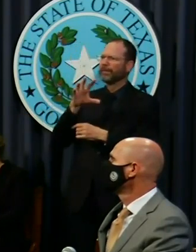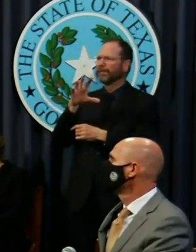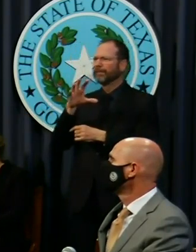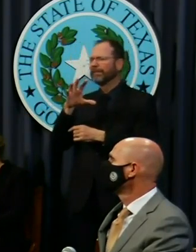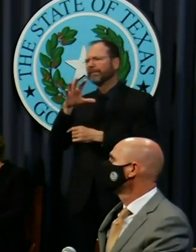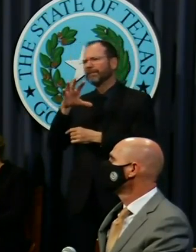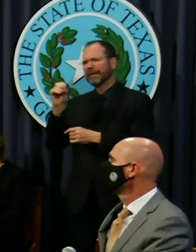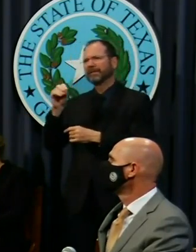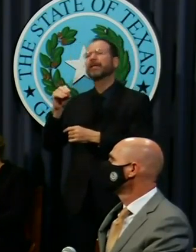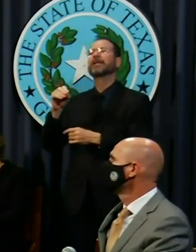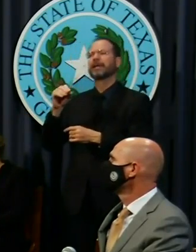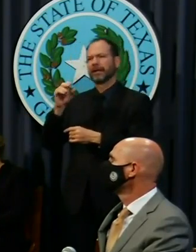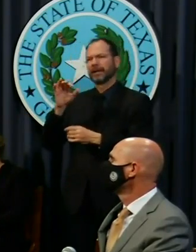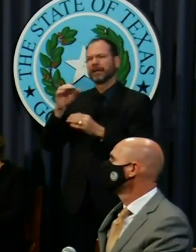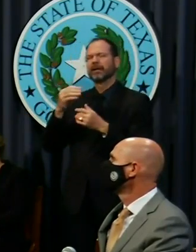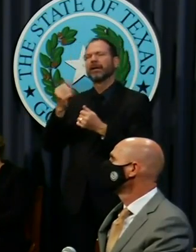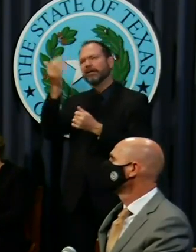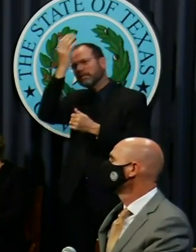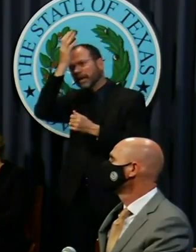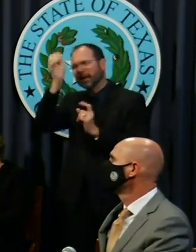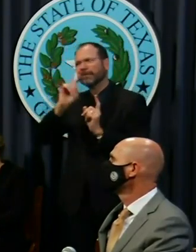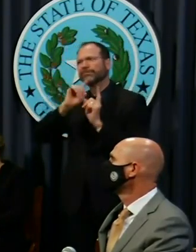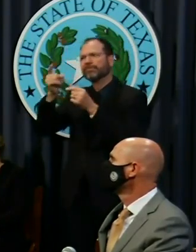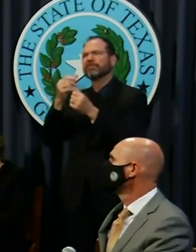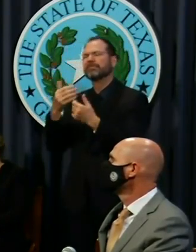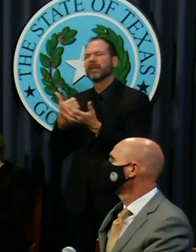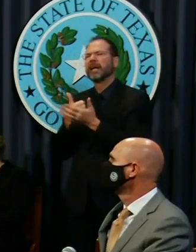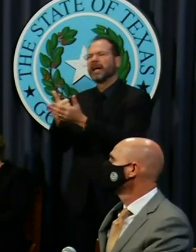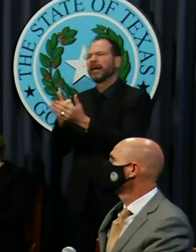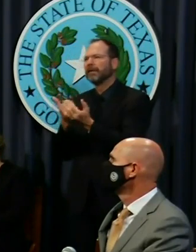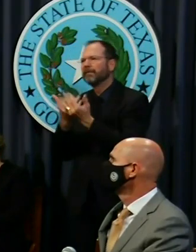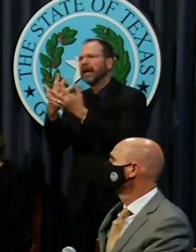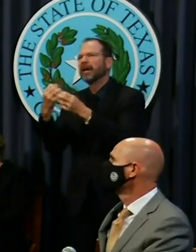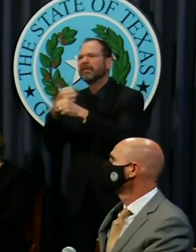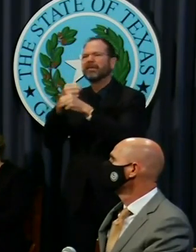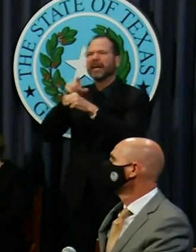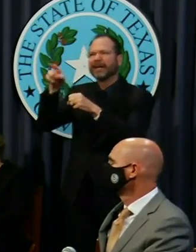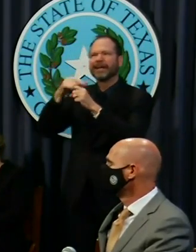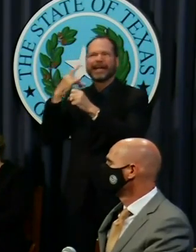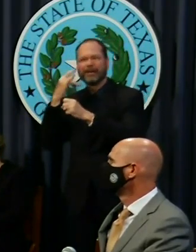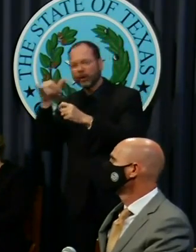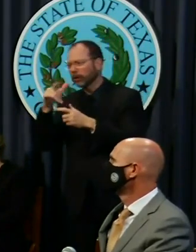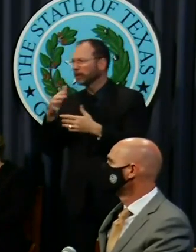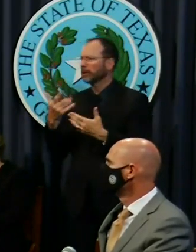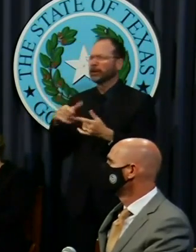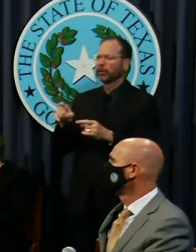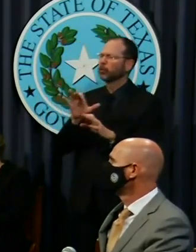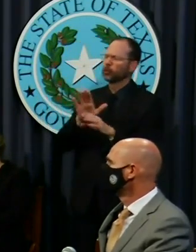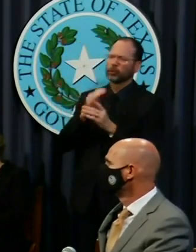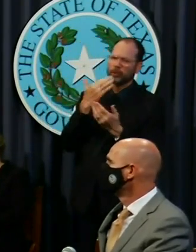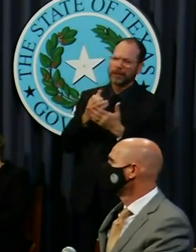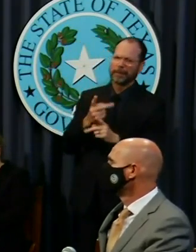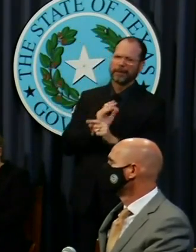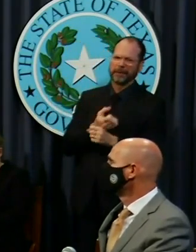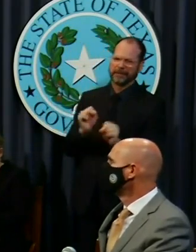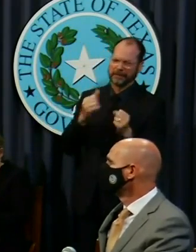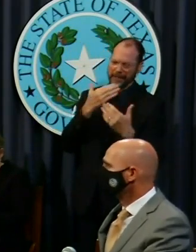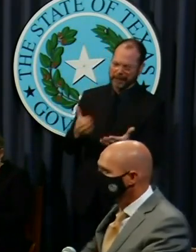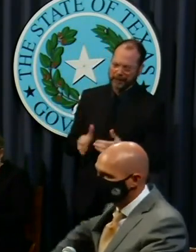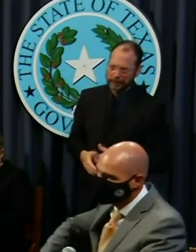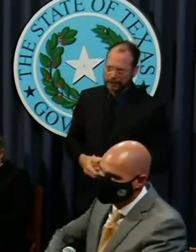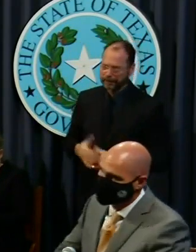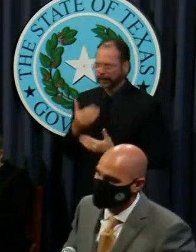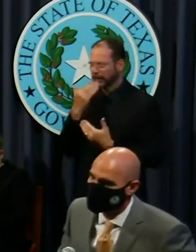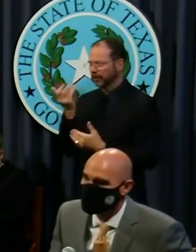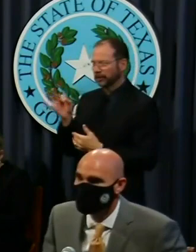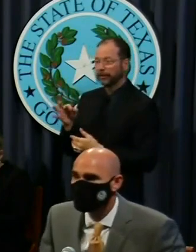out in California. Our urban search and rescue team is returning from Louisiana today. Just hats off to the men and women that keep doing a great job to keep us safe. Thank you. Thank you,